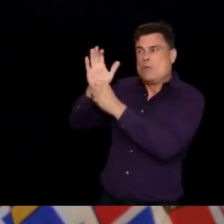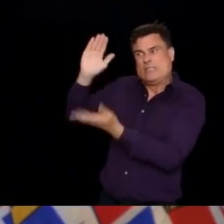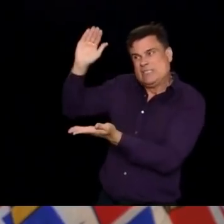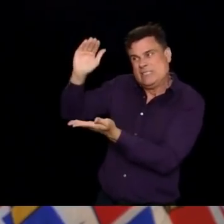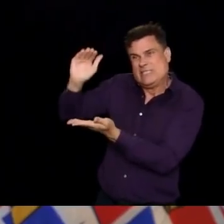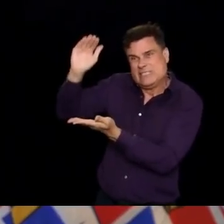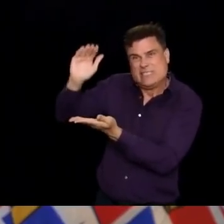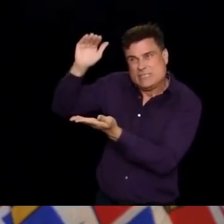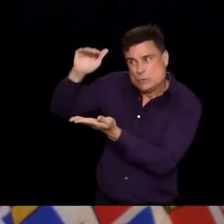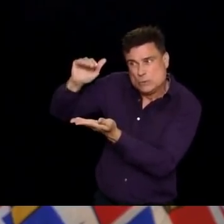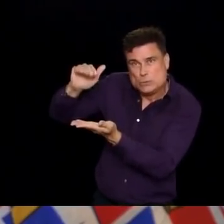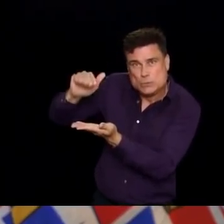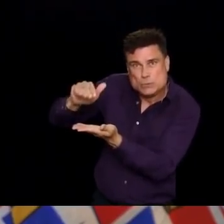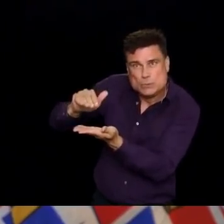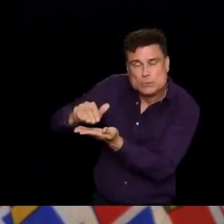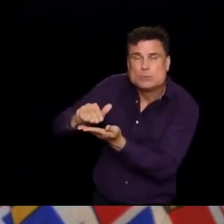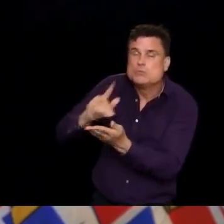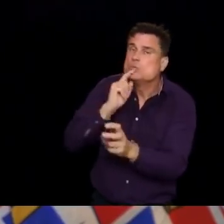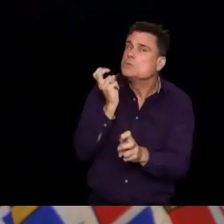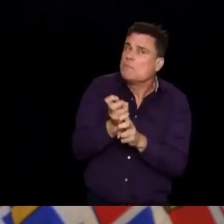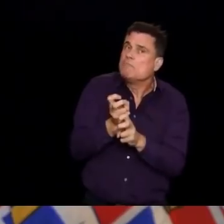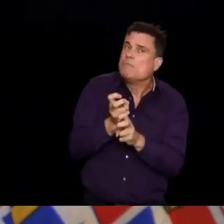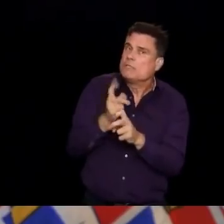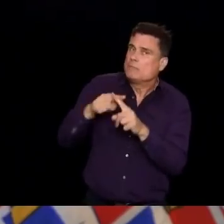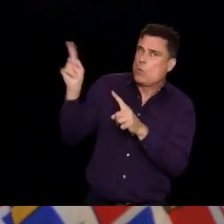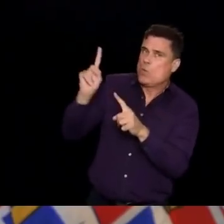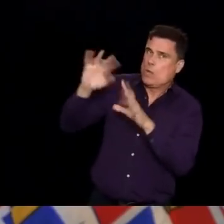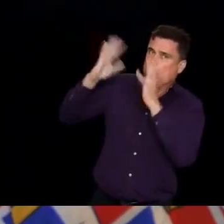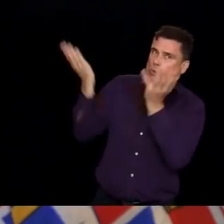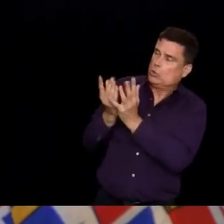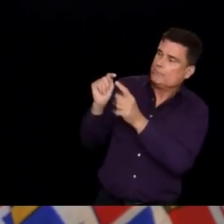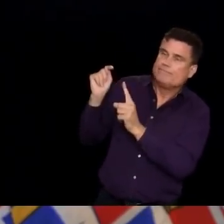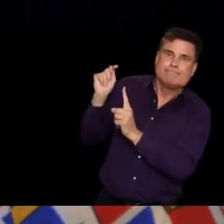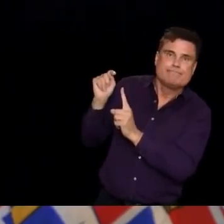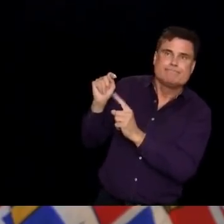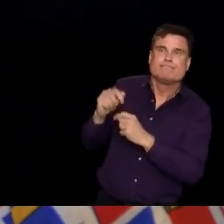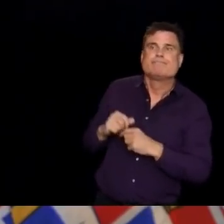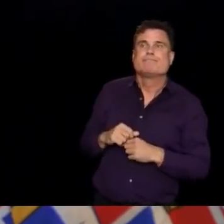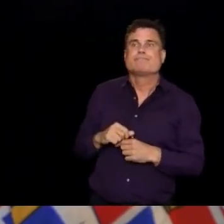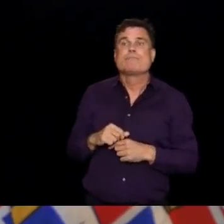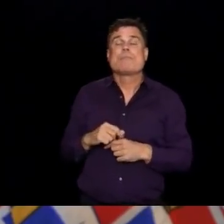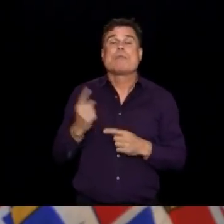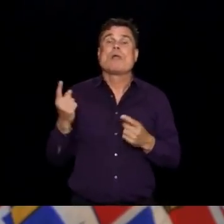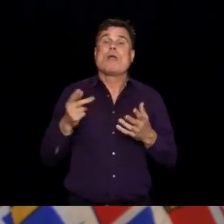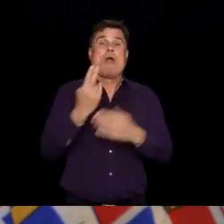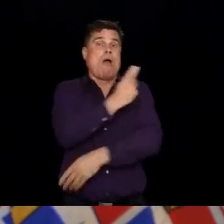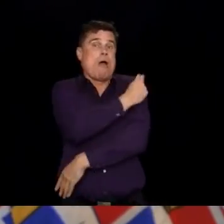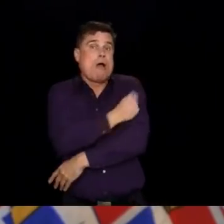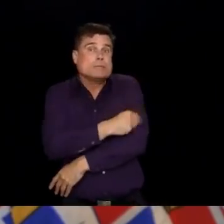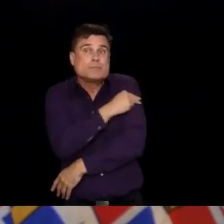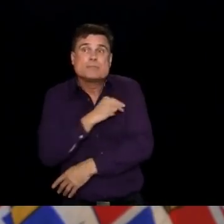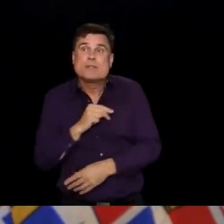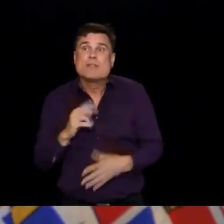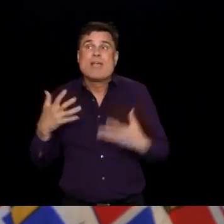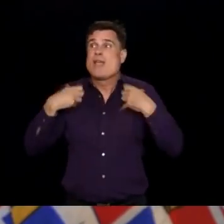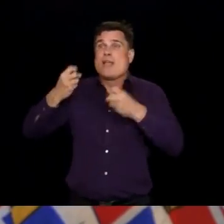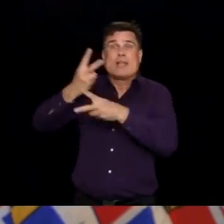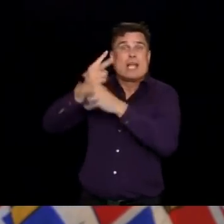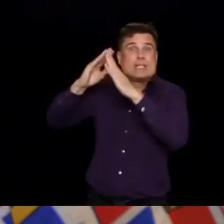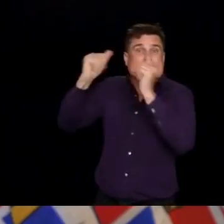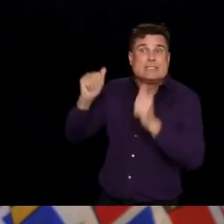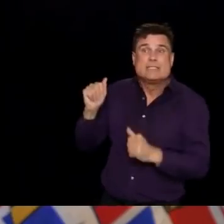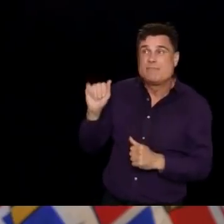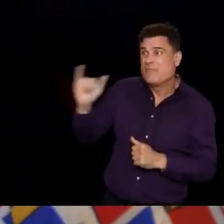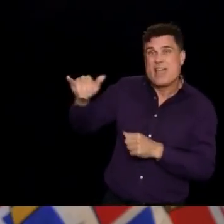to cover our eyes and our mouth, and it is much more difficult to do that. And in a healthcare setting, one of the main reasons why we